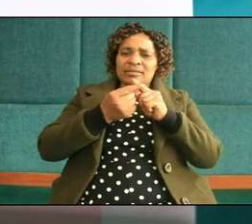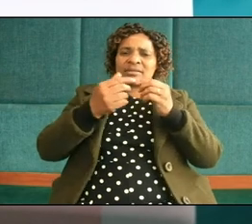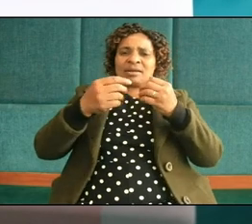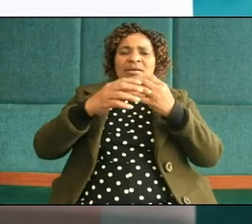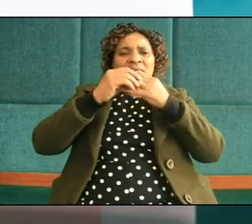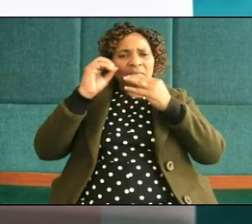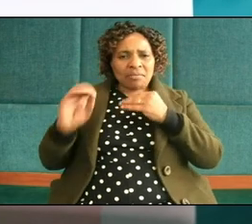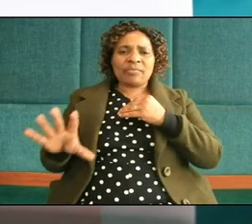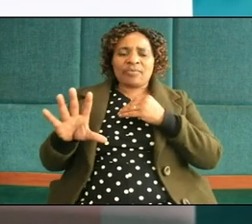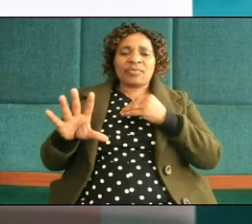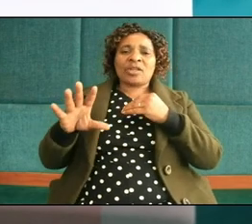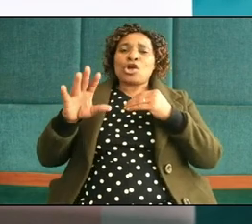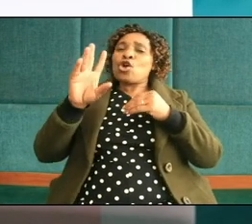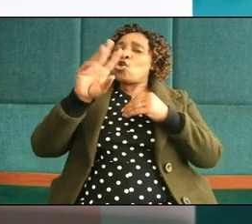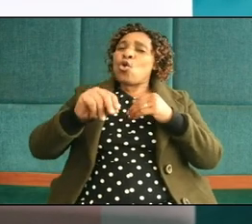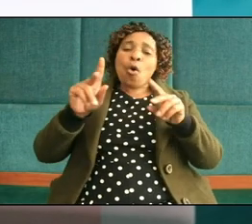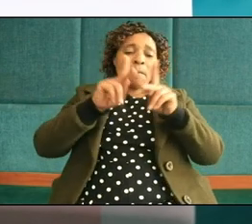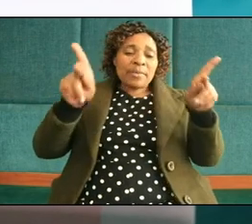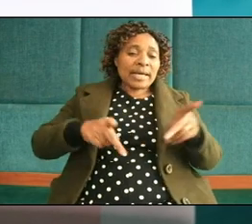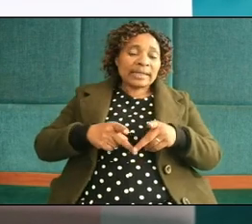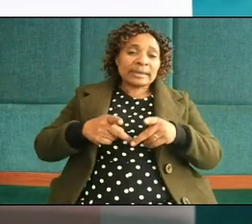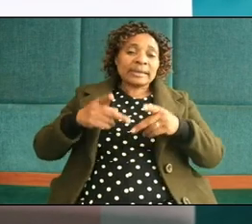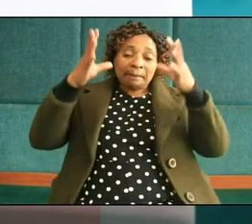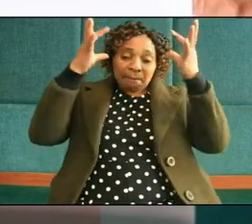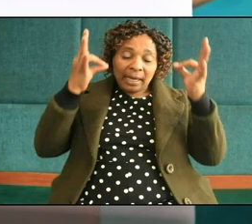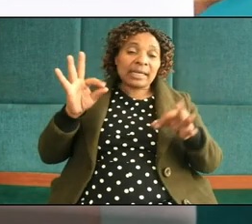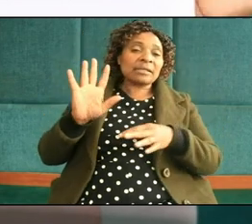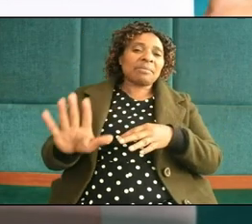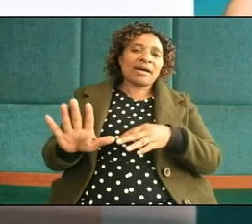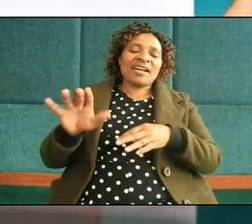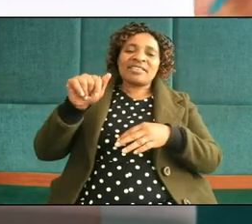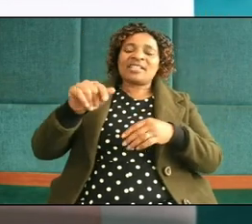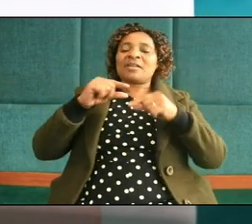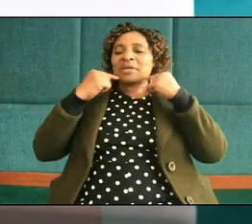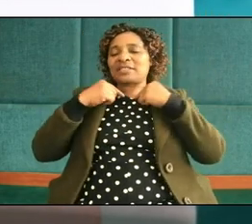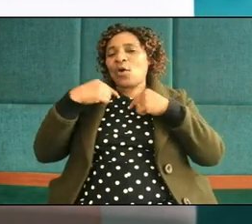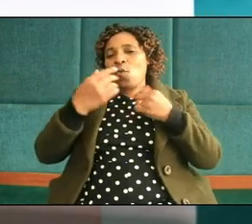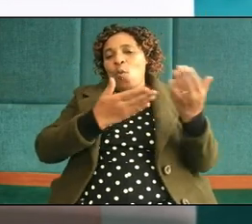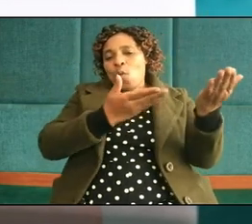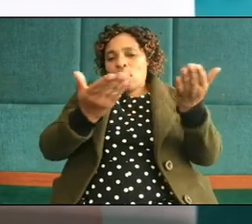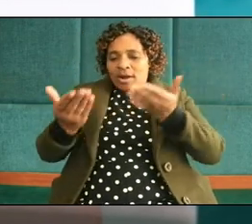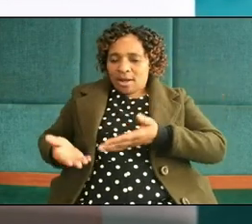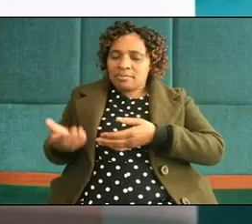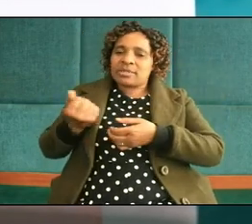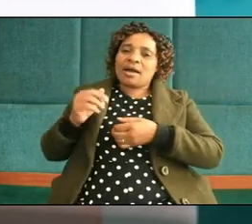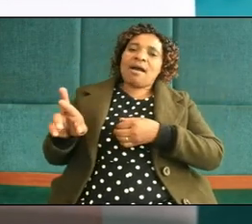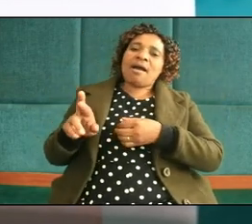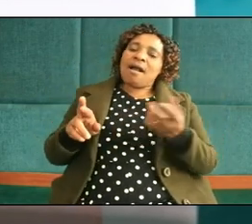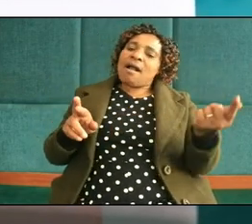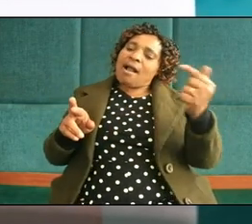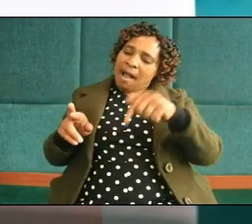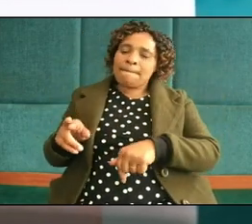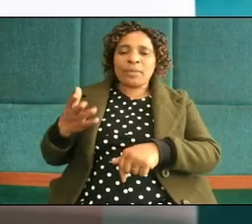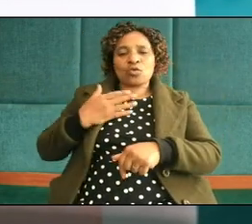she has no place in her marriage and this pastor who welcomes her come here